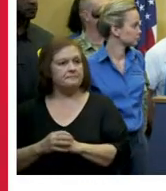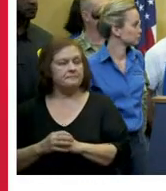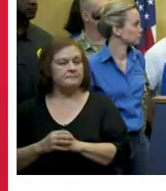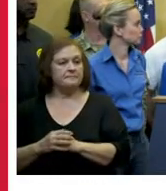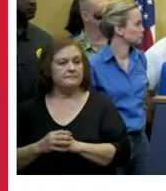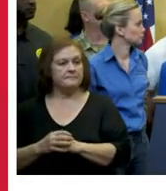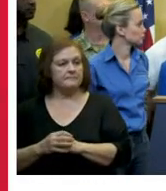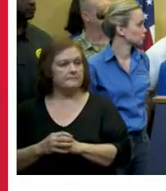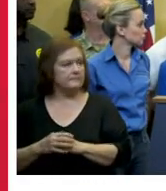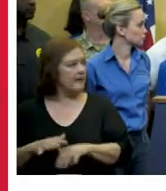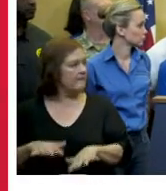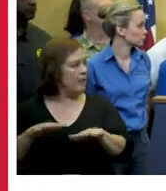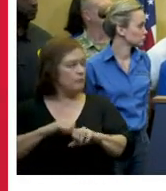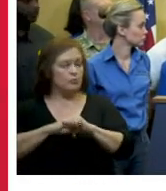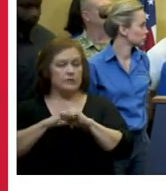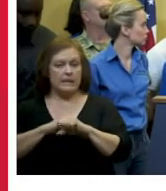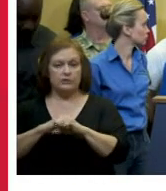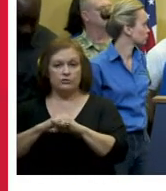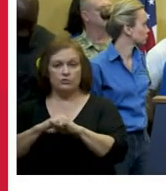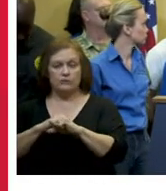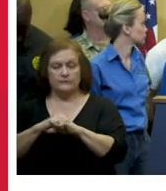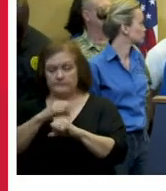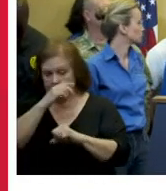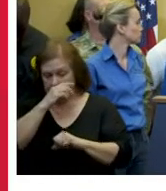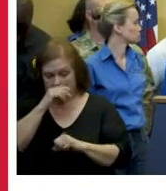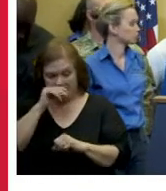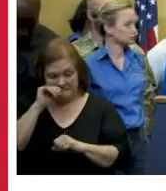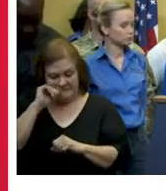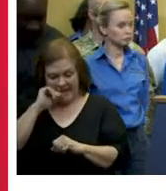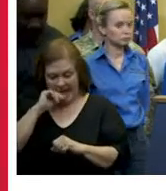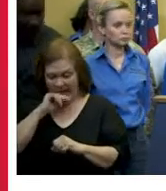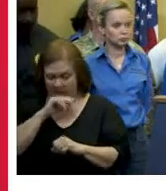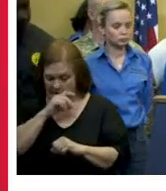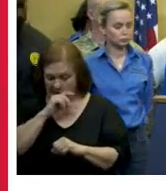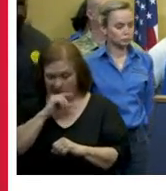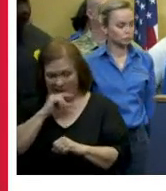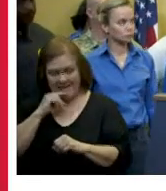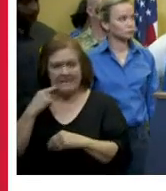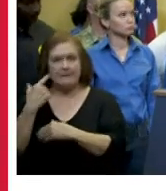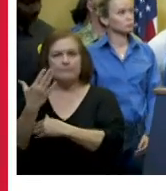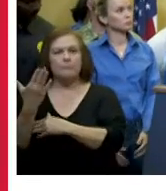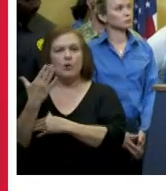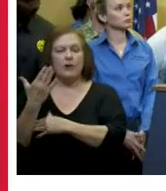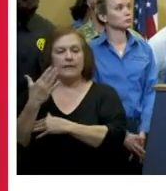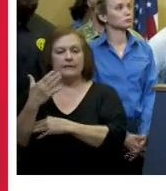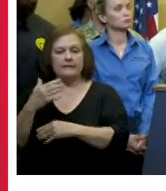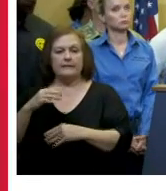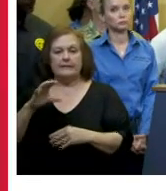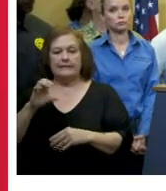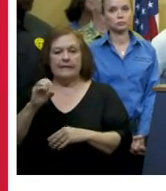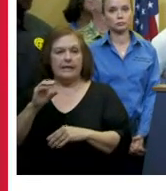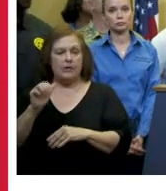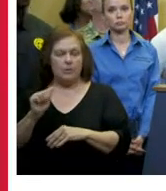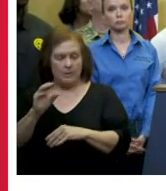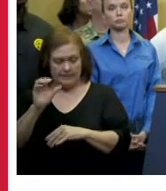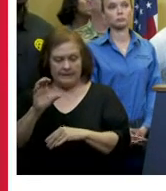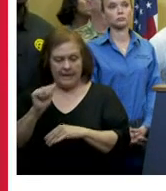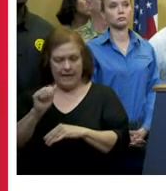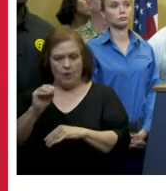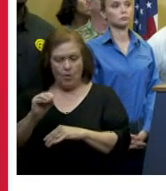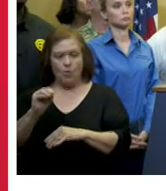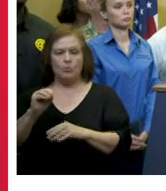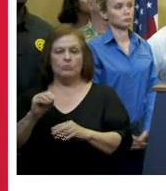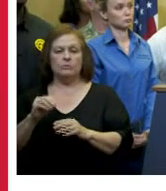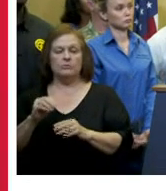okay flood protection authority thank you for being yes ma'am uh good morning i'm derrick bays cao of the flood protection authority